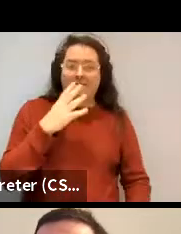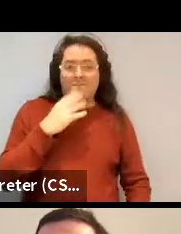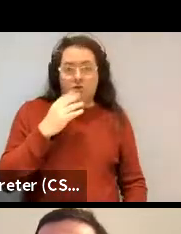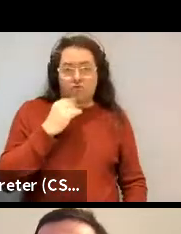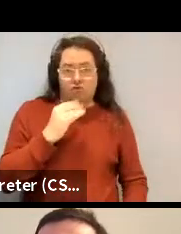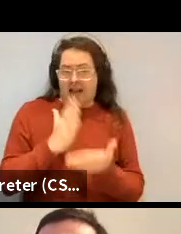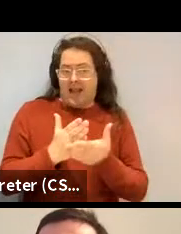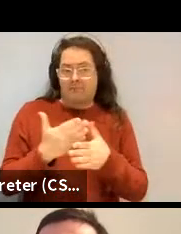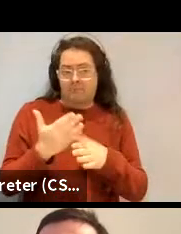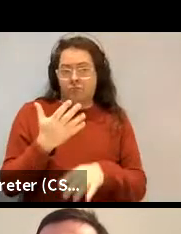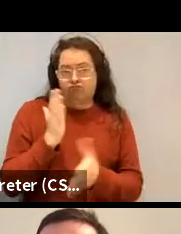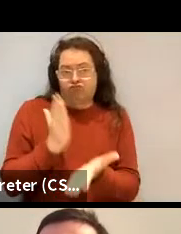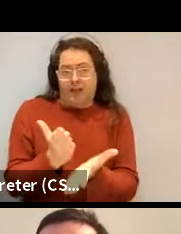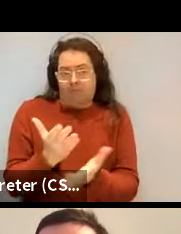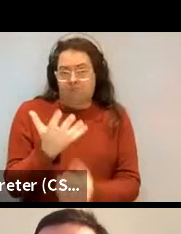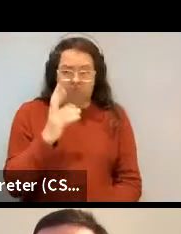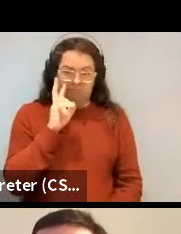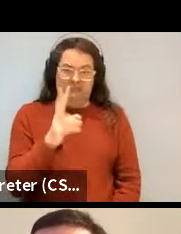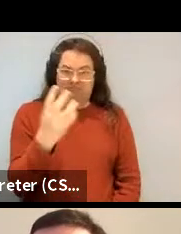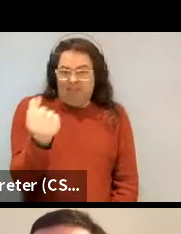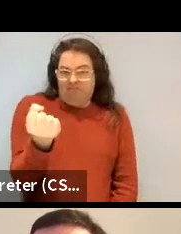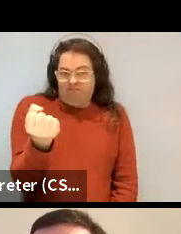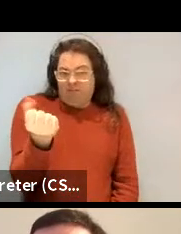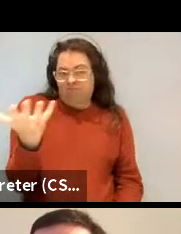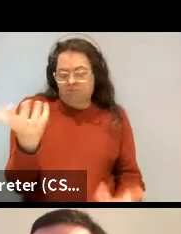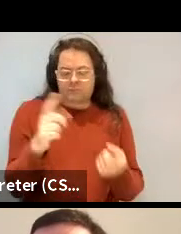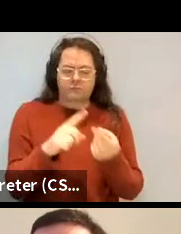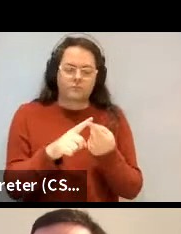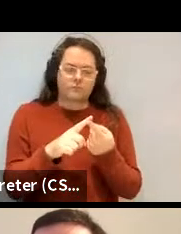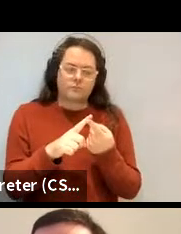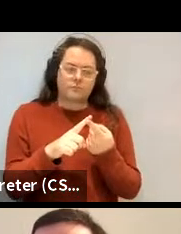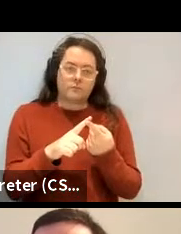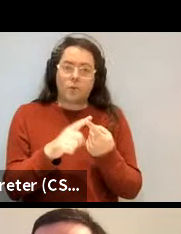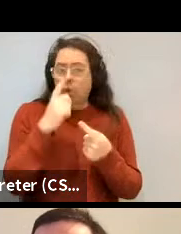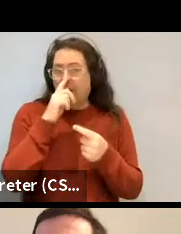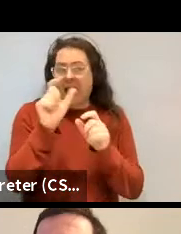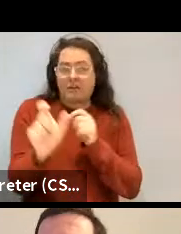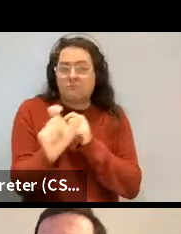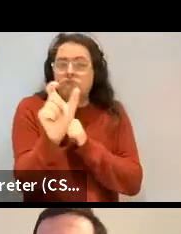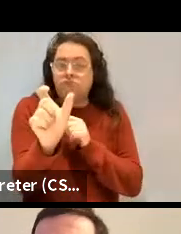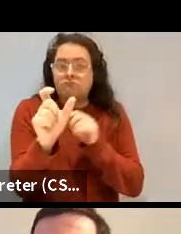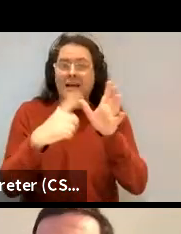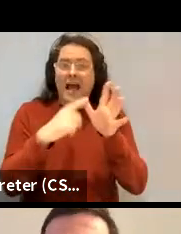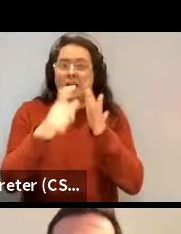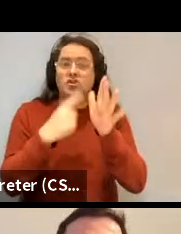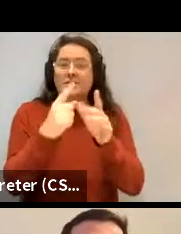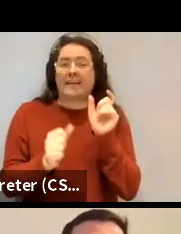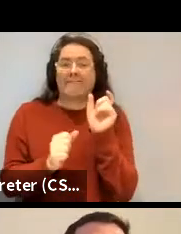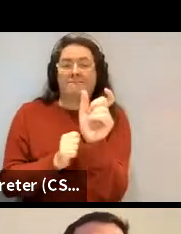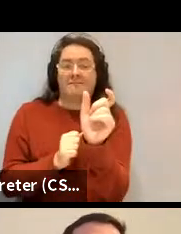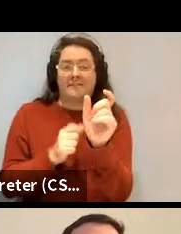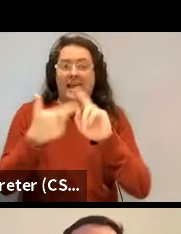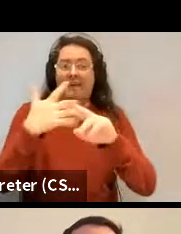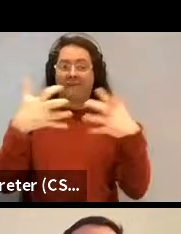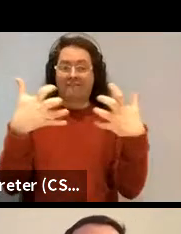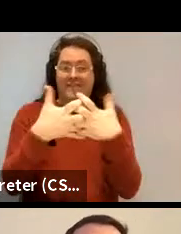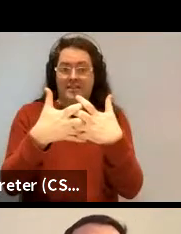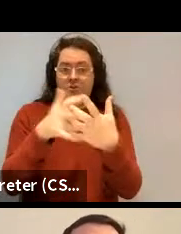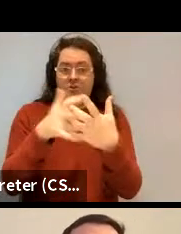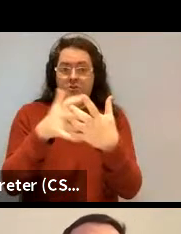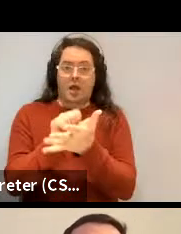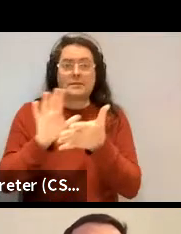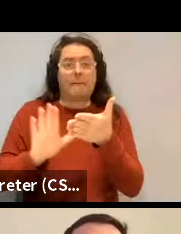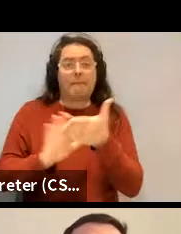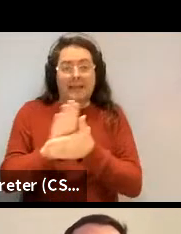the, um, the, you know, you can put any adjective that fits the right, that fits the appropriate meaning. It's not